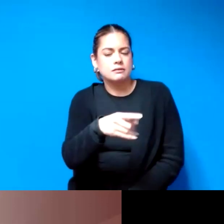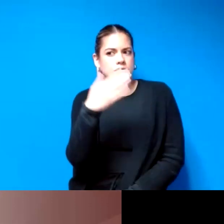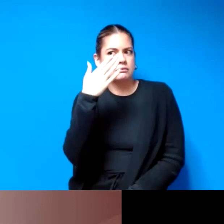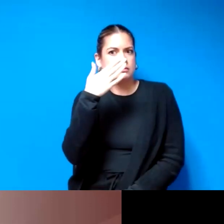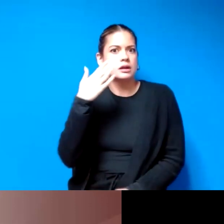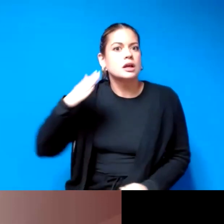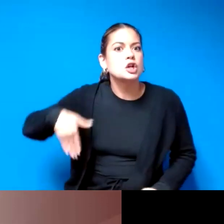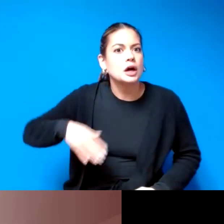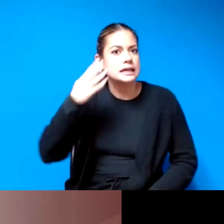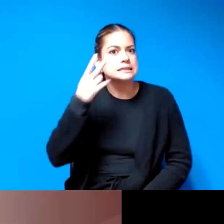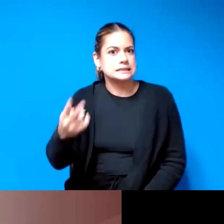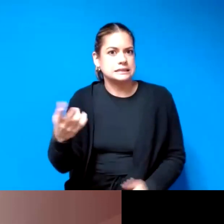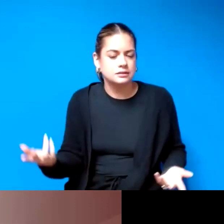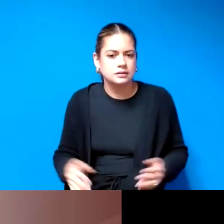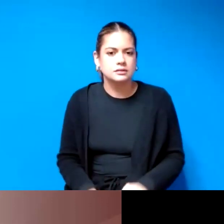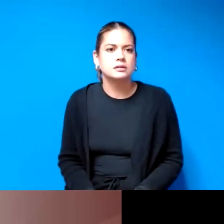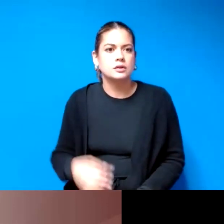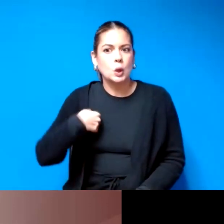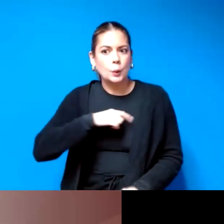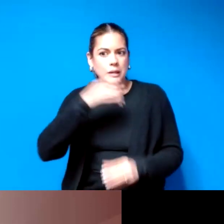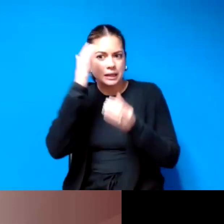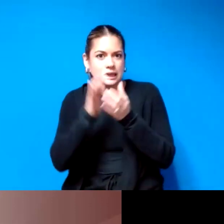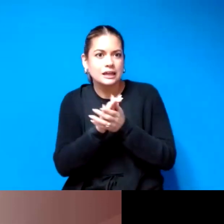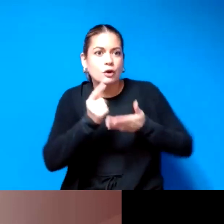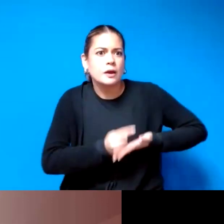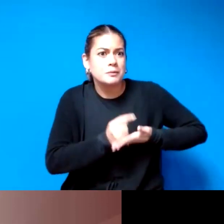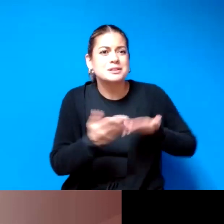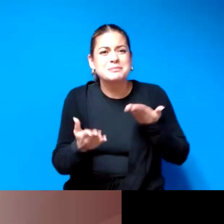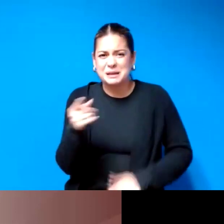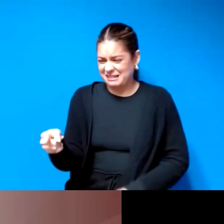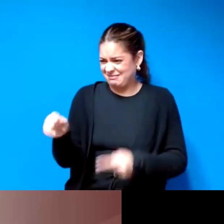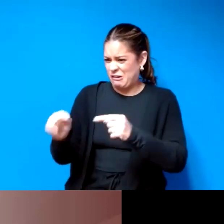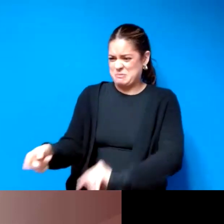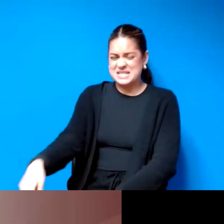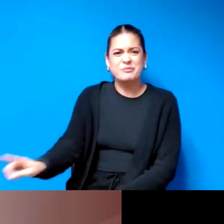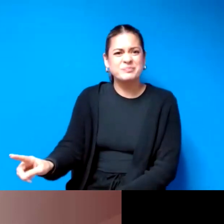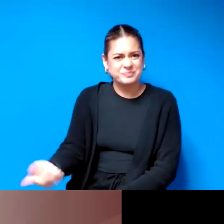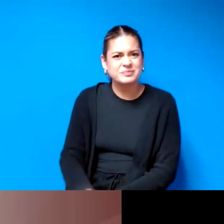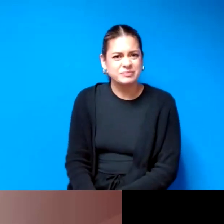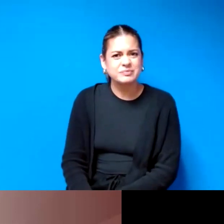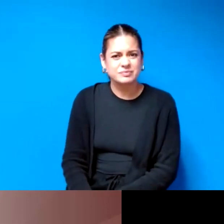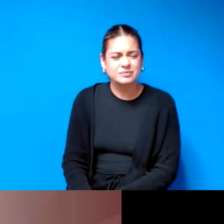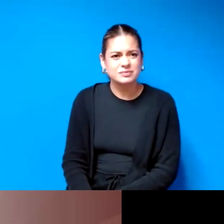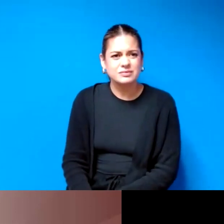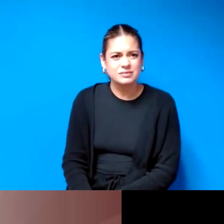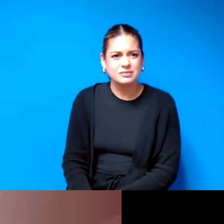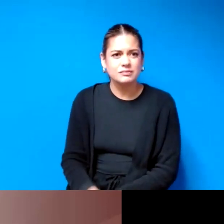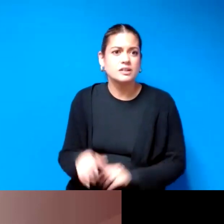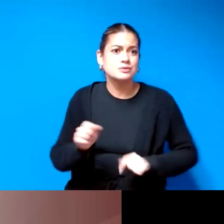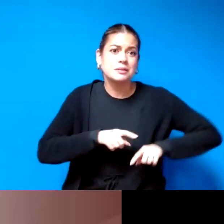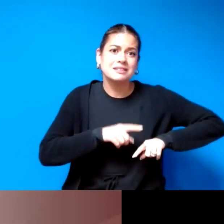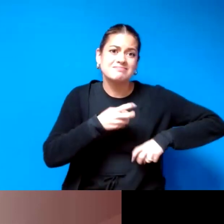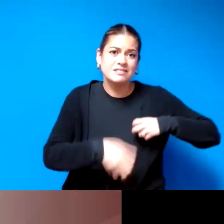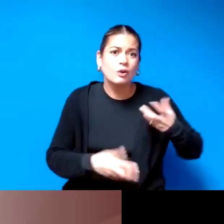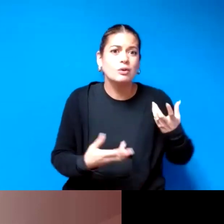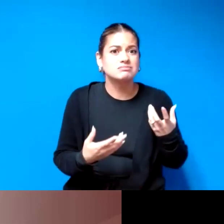are therapeutic and that things that we believe are therapeutic might actually be harmful at times um and that can be difficult if